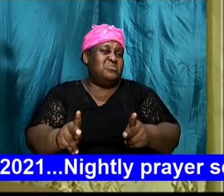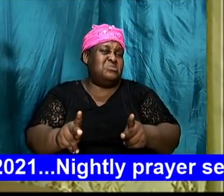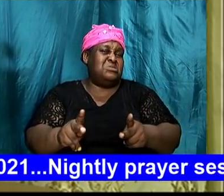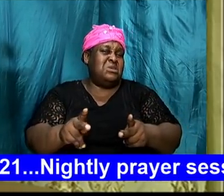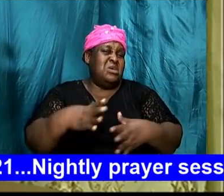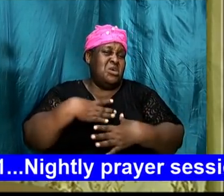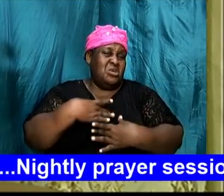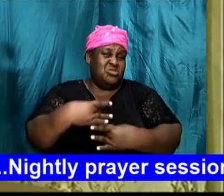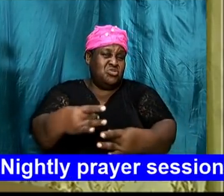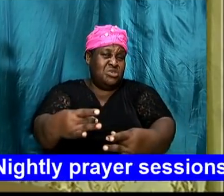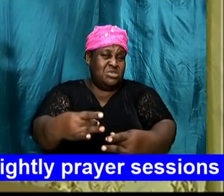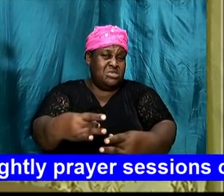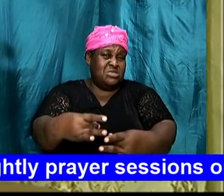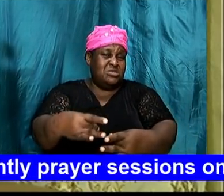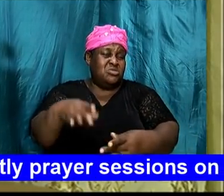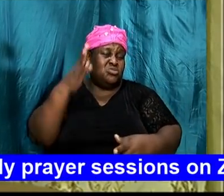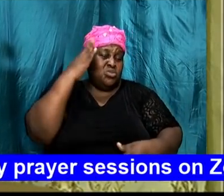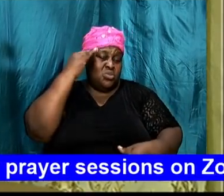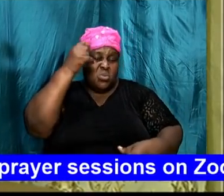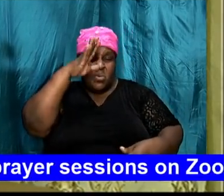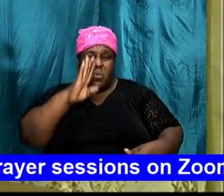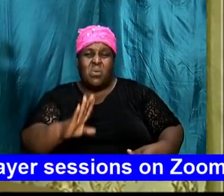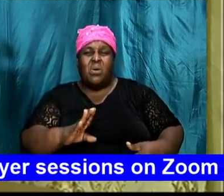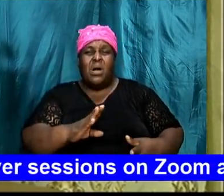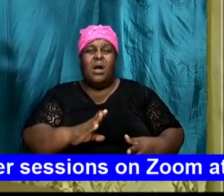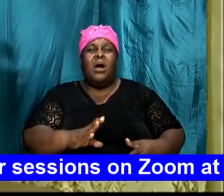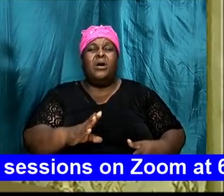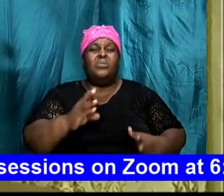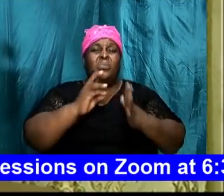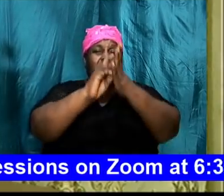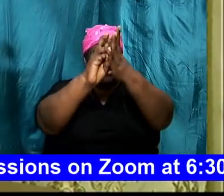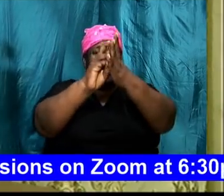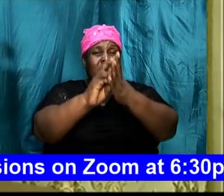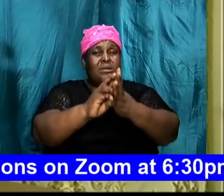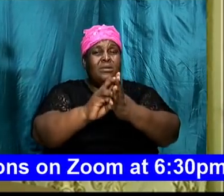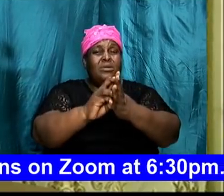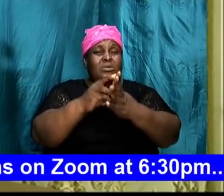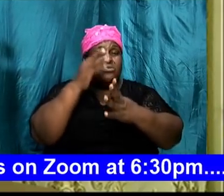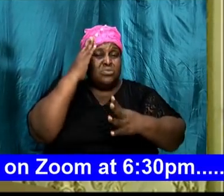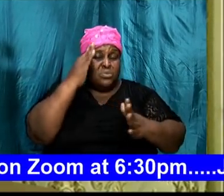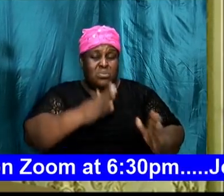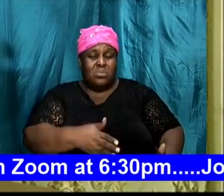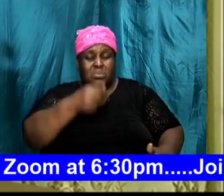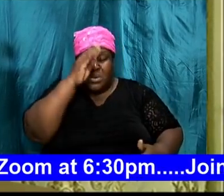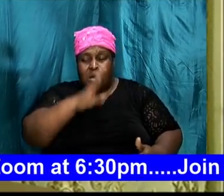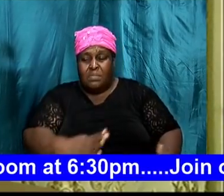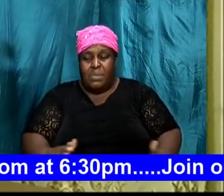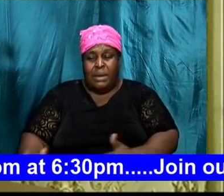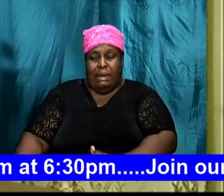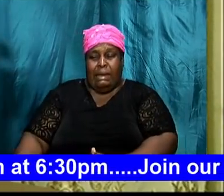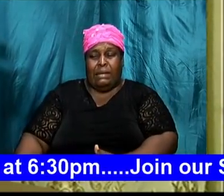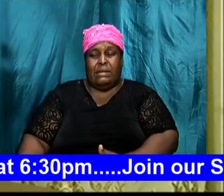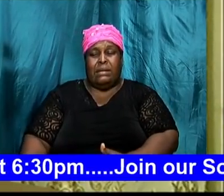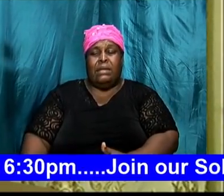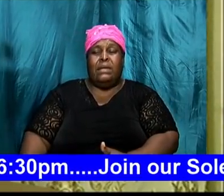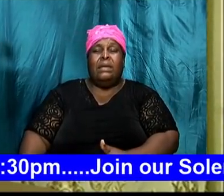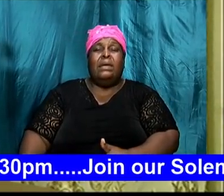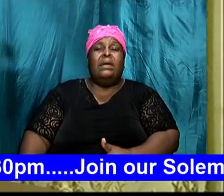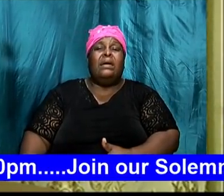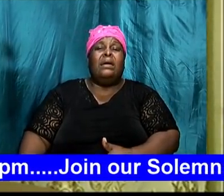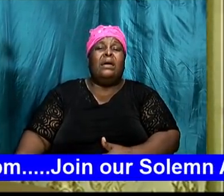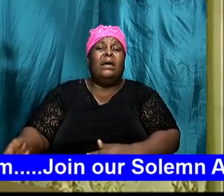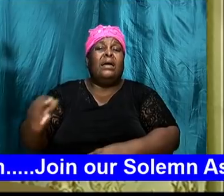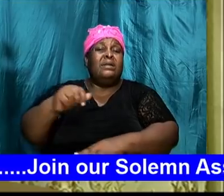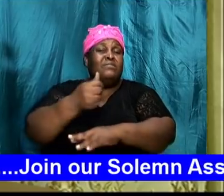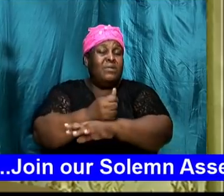and knowing his perfect will for our life, we must learn to walk with God and develop a relationship